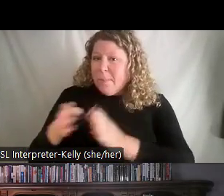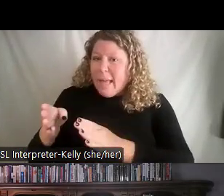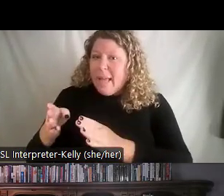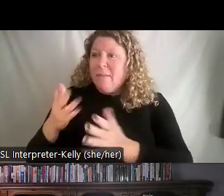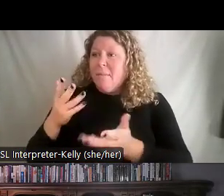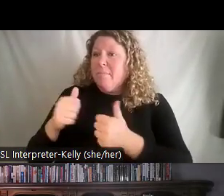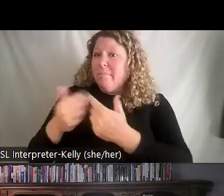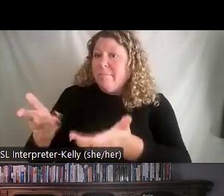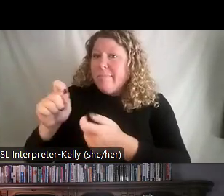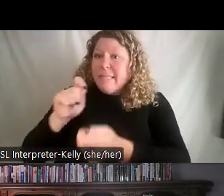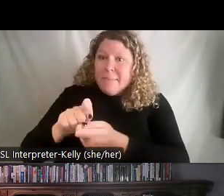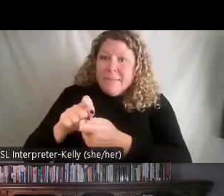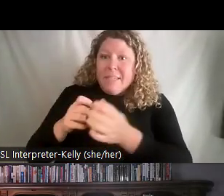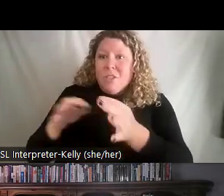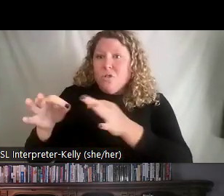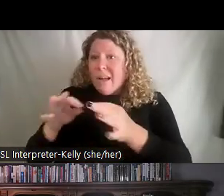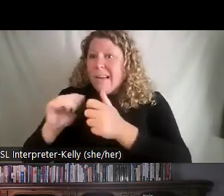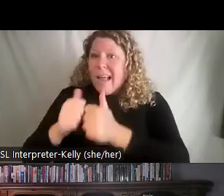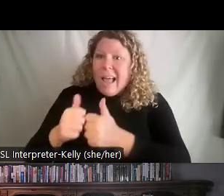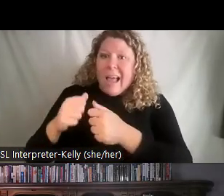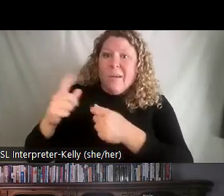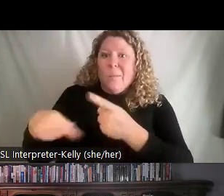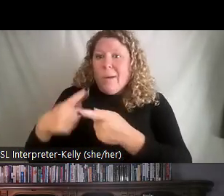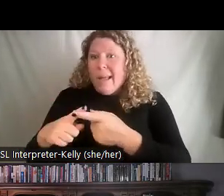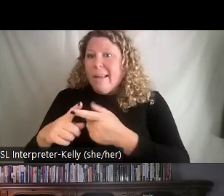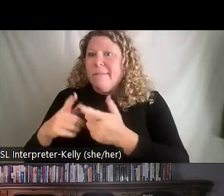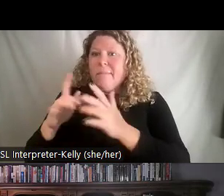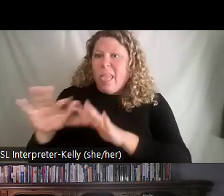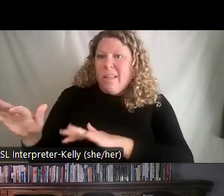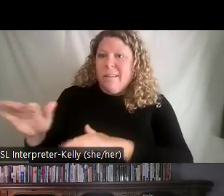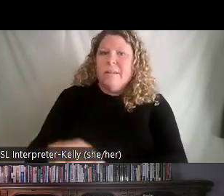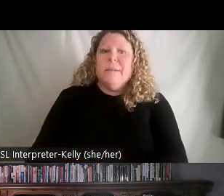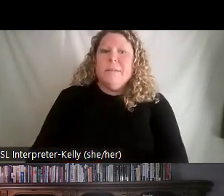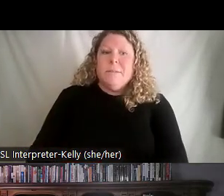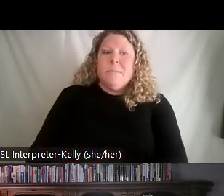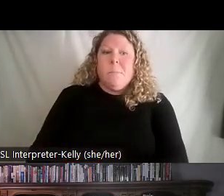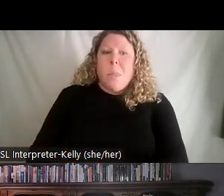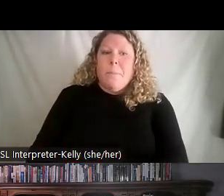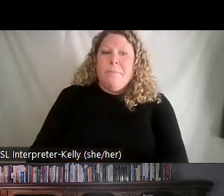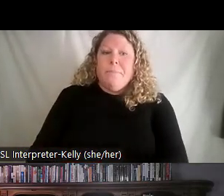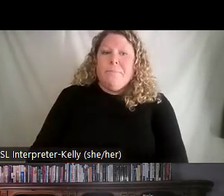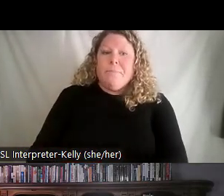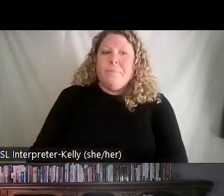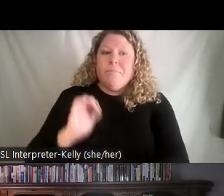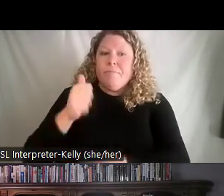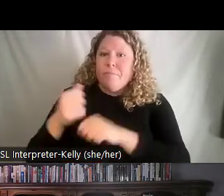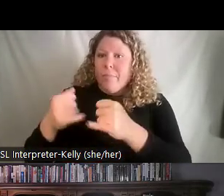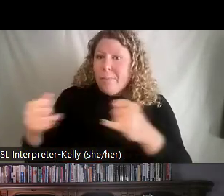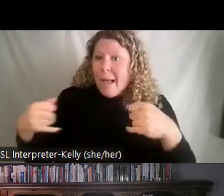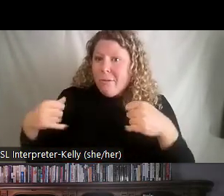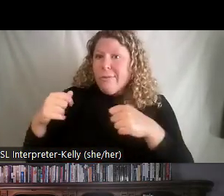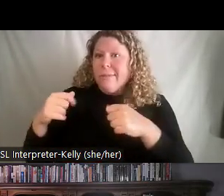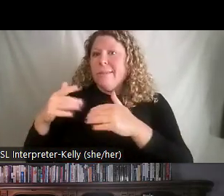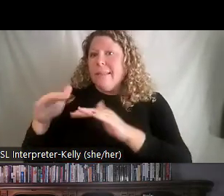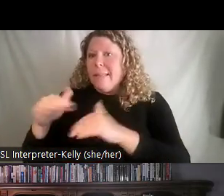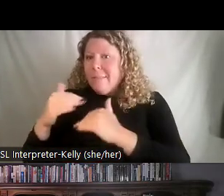when, where, with whom, all of those things. You're going to have to create the boundaries and the limits. You're going to create the goals and